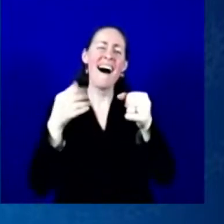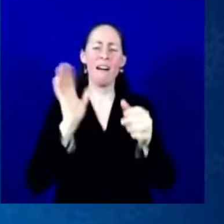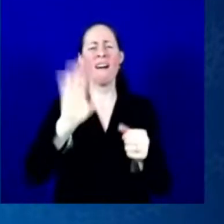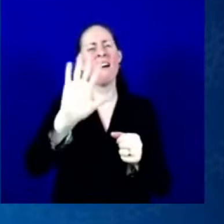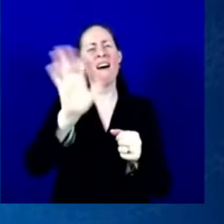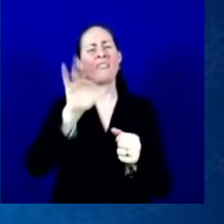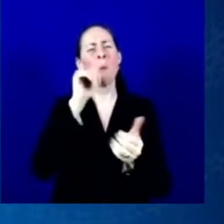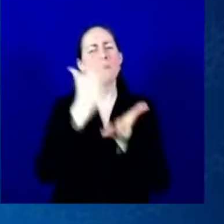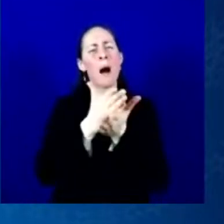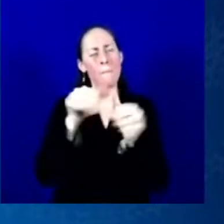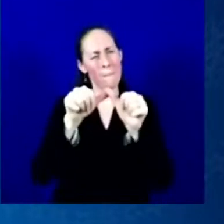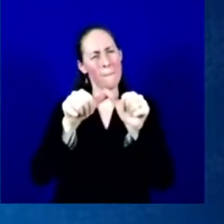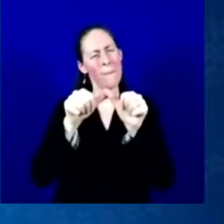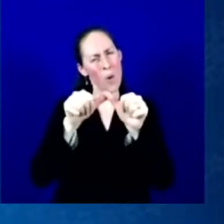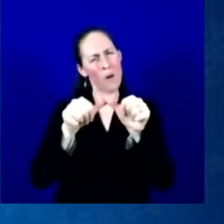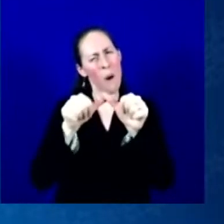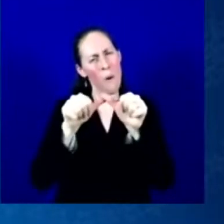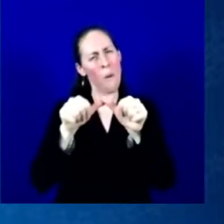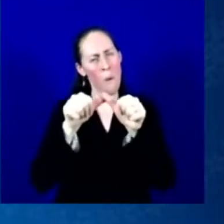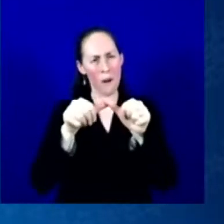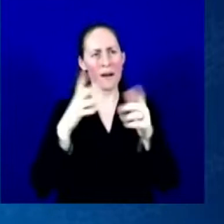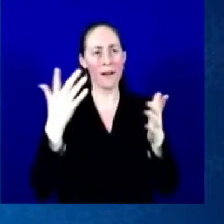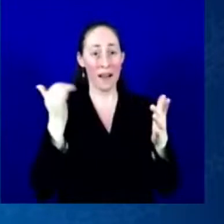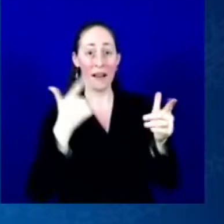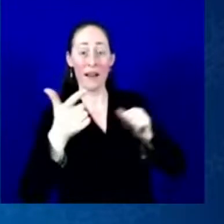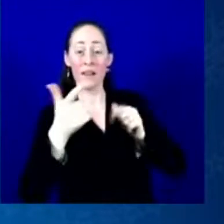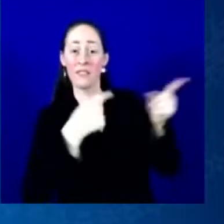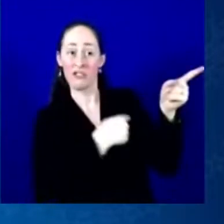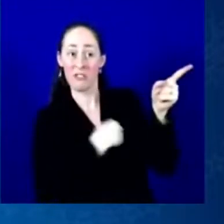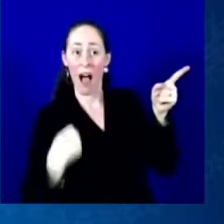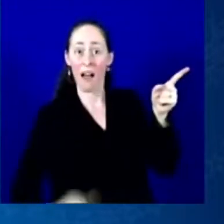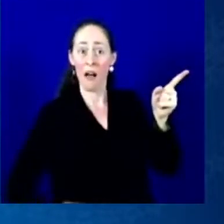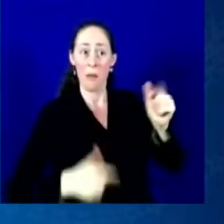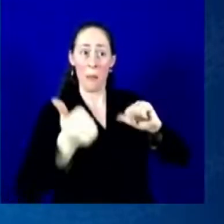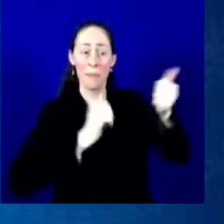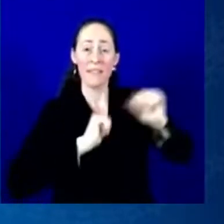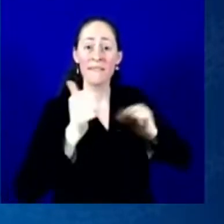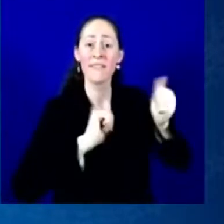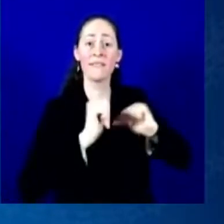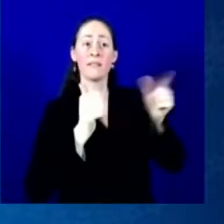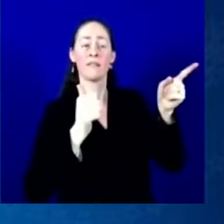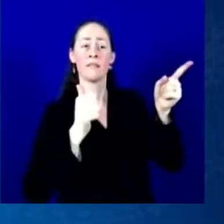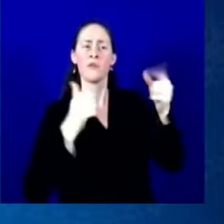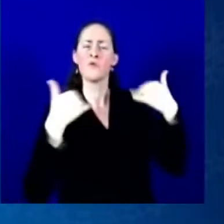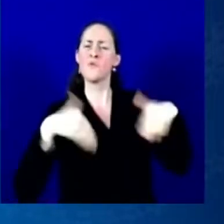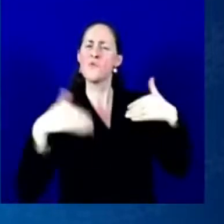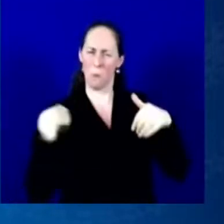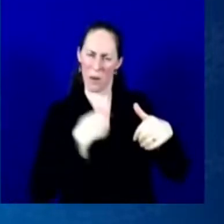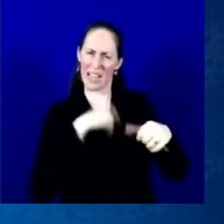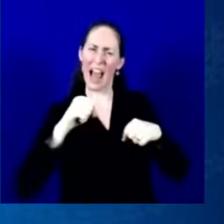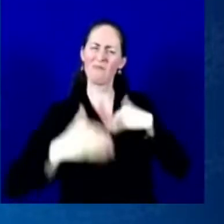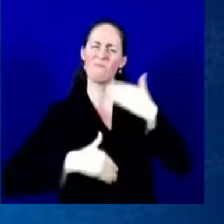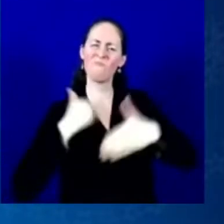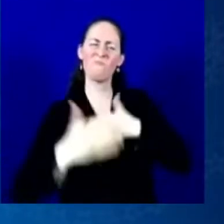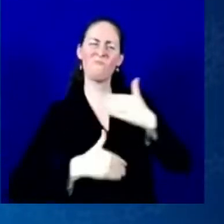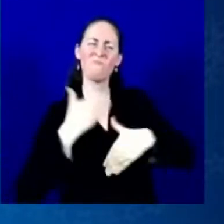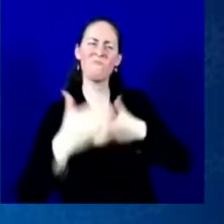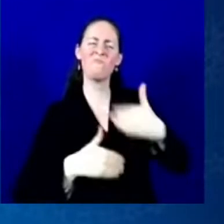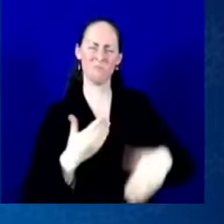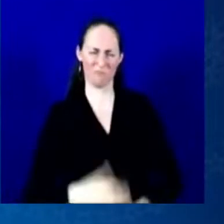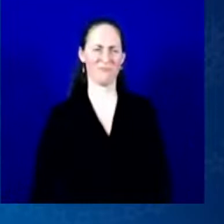competition with China and other countries to win the 21st century. We're at a great inflection point in history.